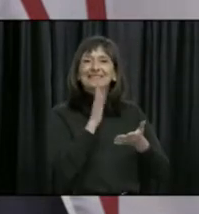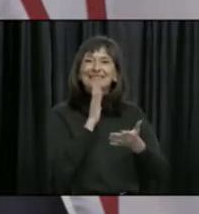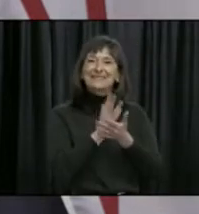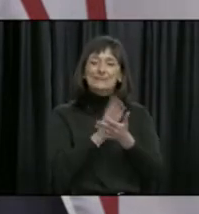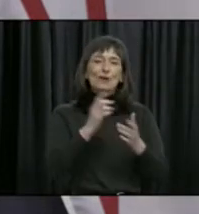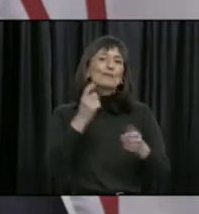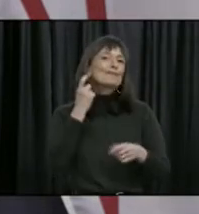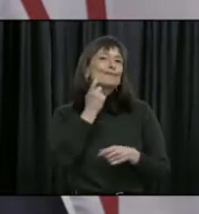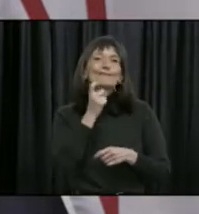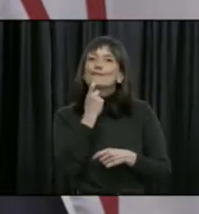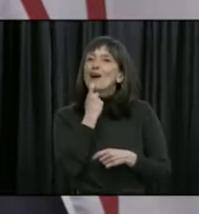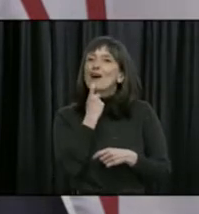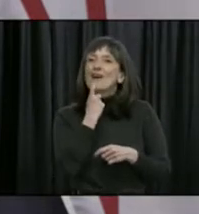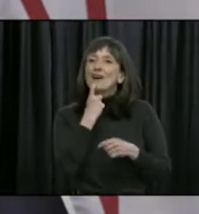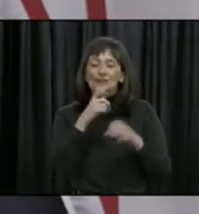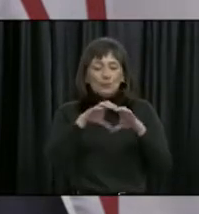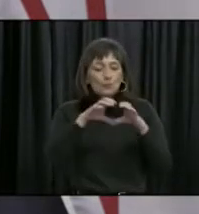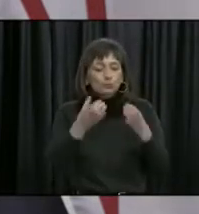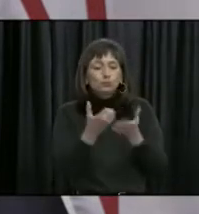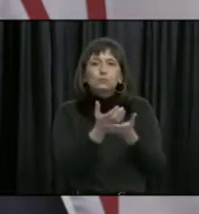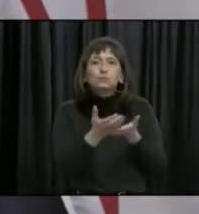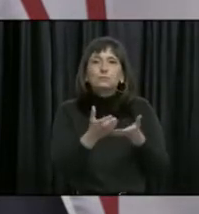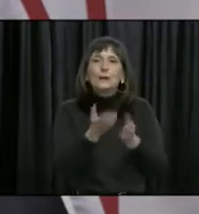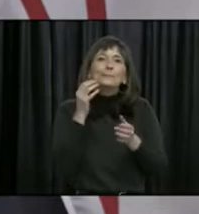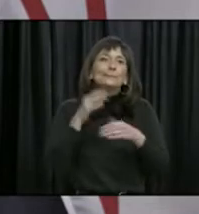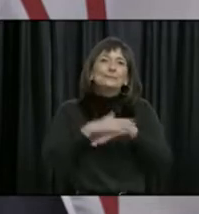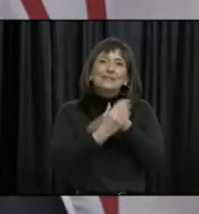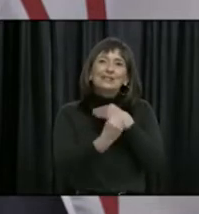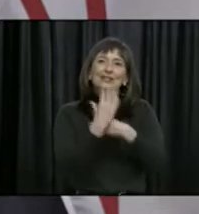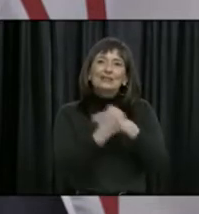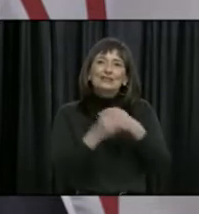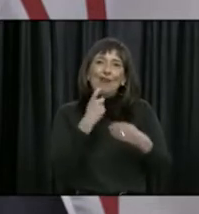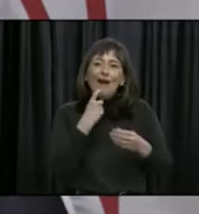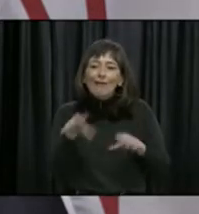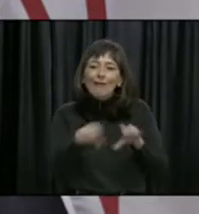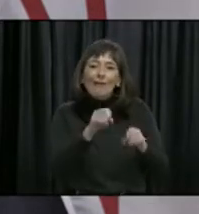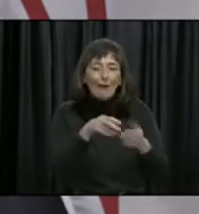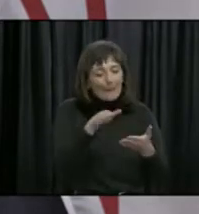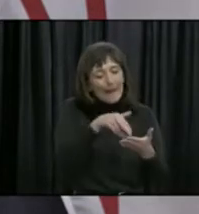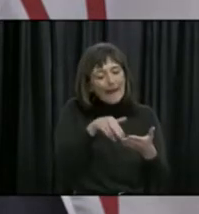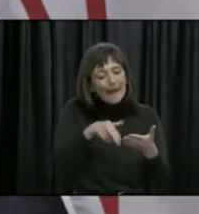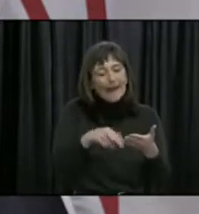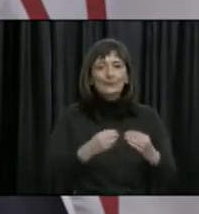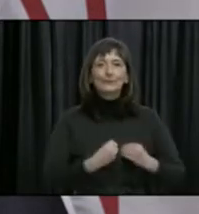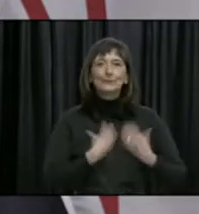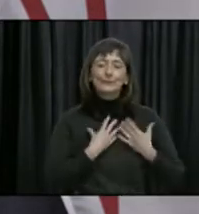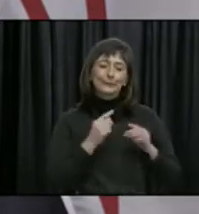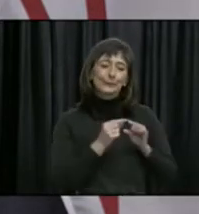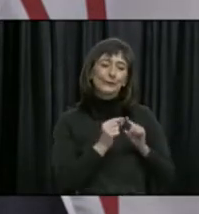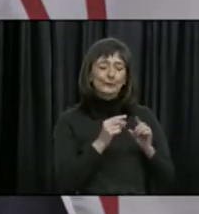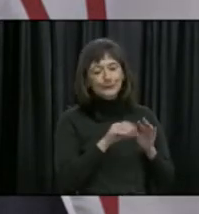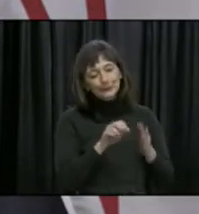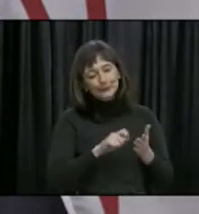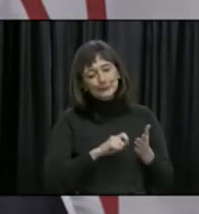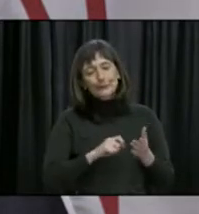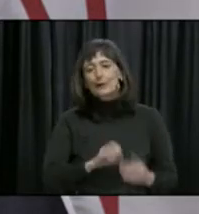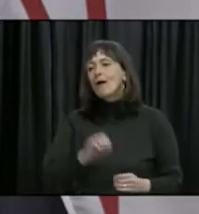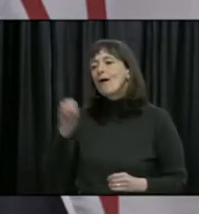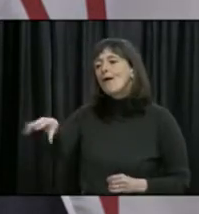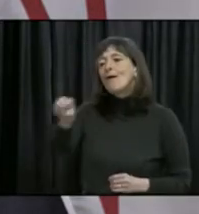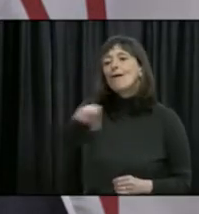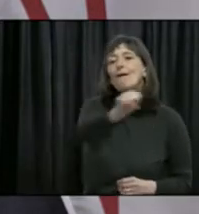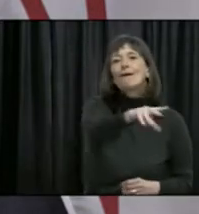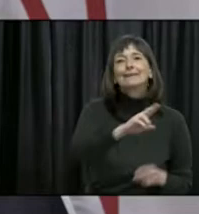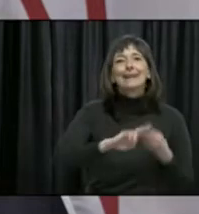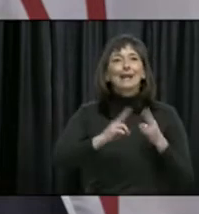inspiring messages and leaving them on their neighbours' doorsteps. This is just another example of the ingenuity and thoughtfulness people have shown